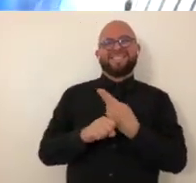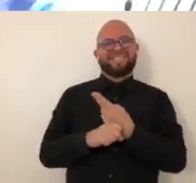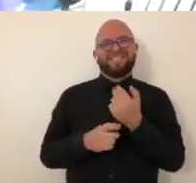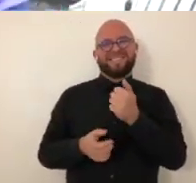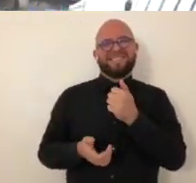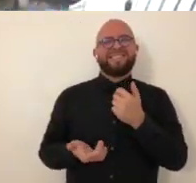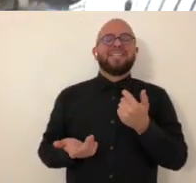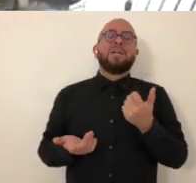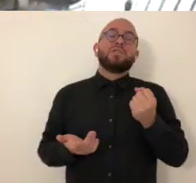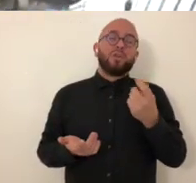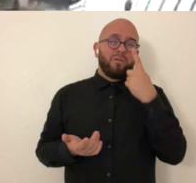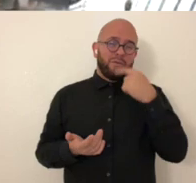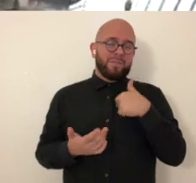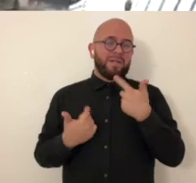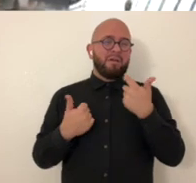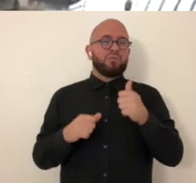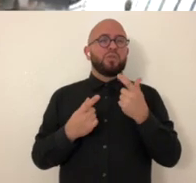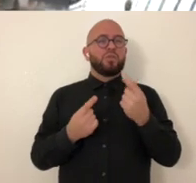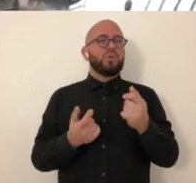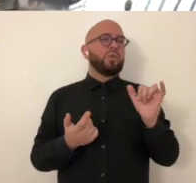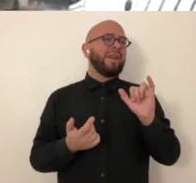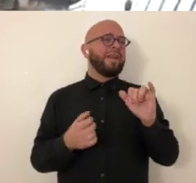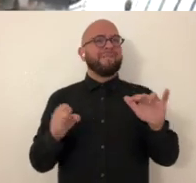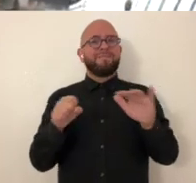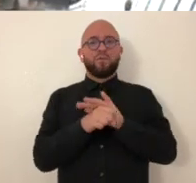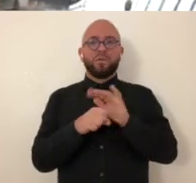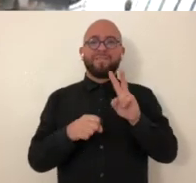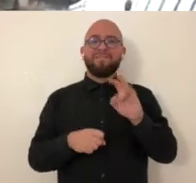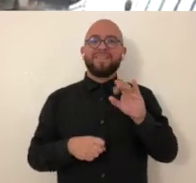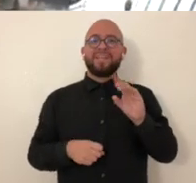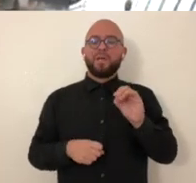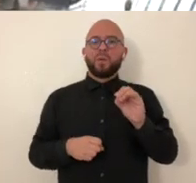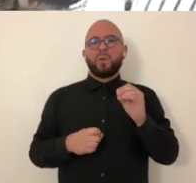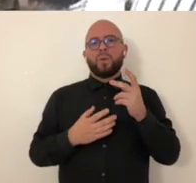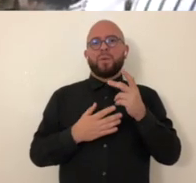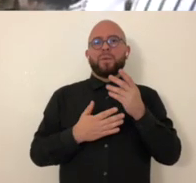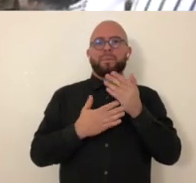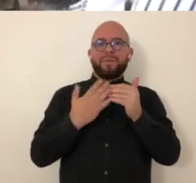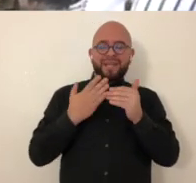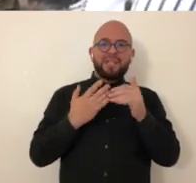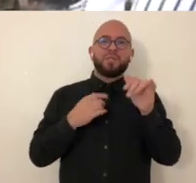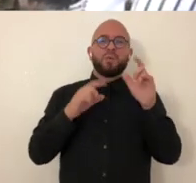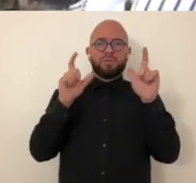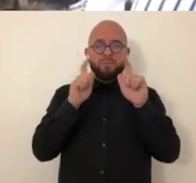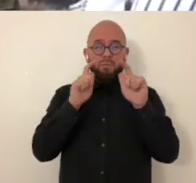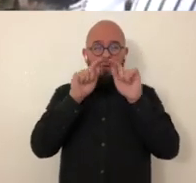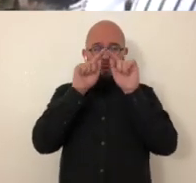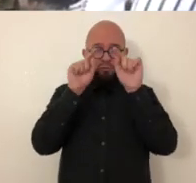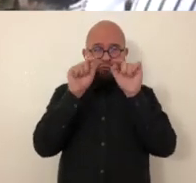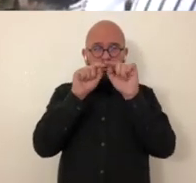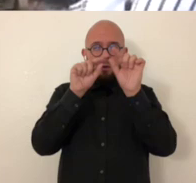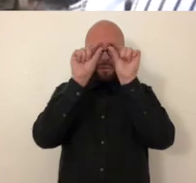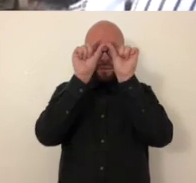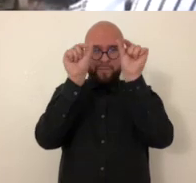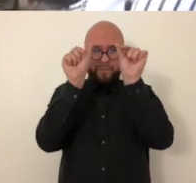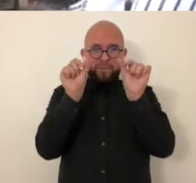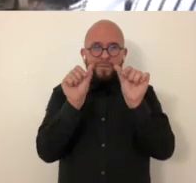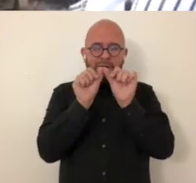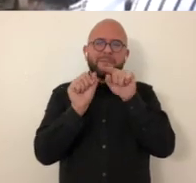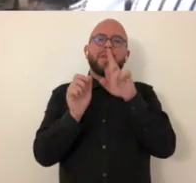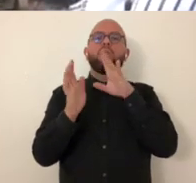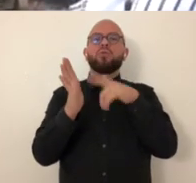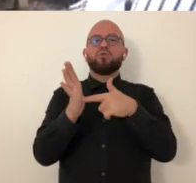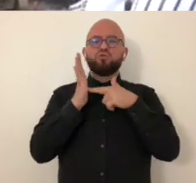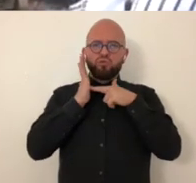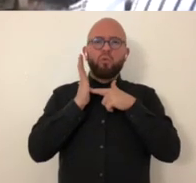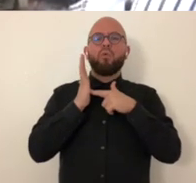interact with the actual animation um so i think i i'm trying to do for this show an example of a pure video piece where i'm going to have a